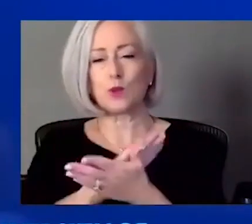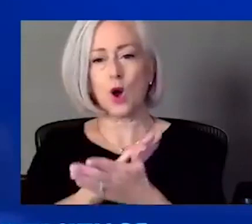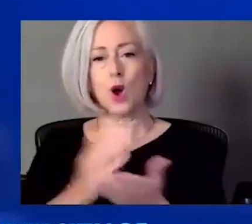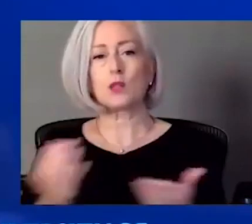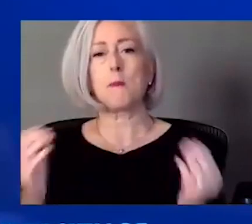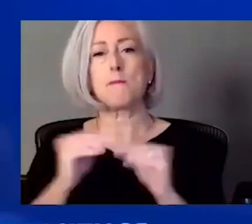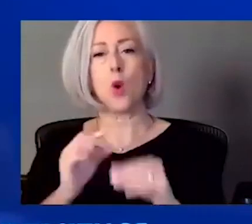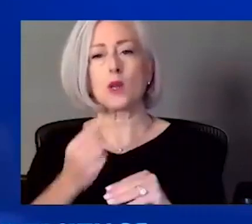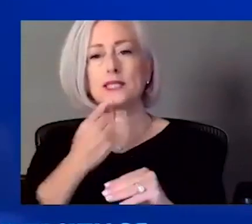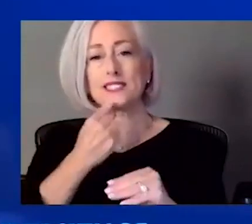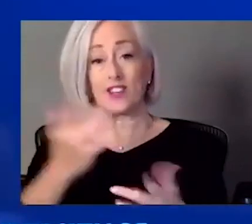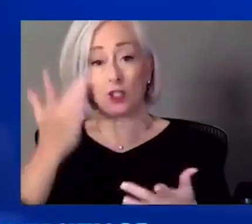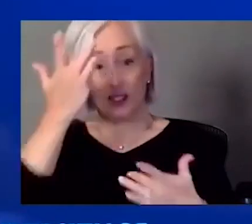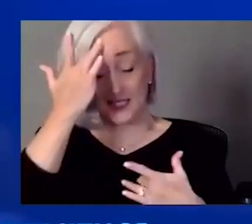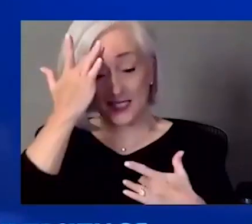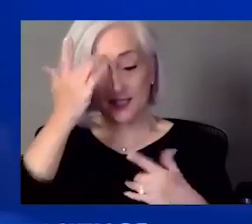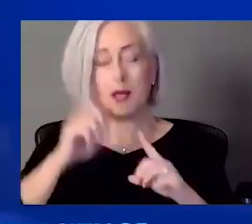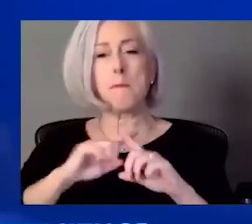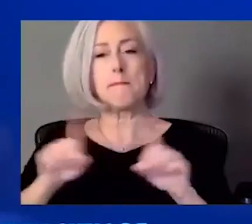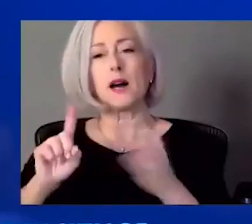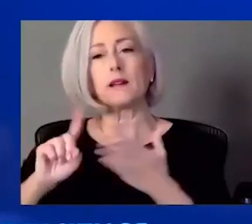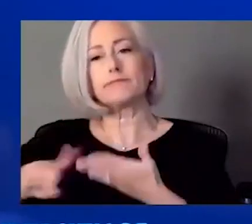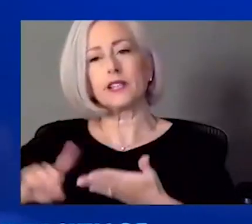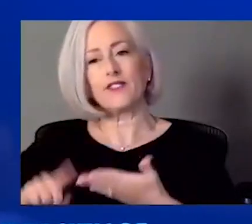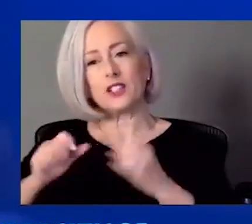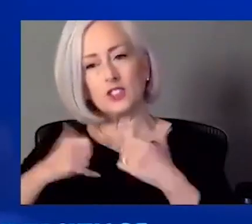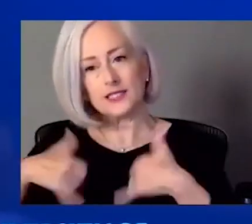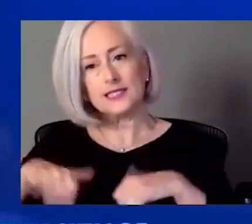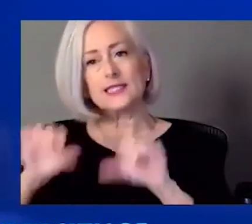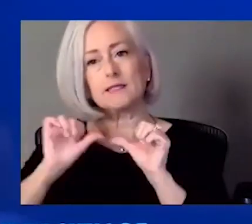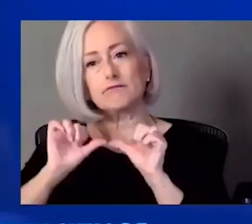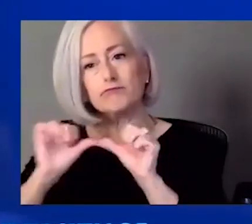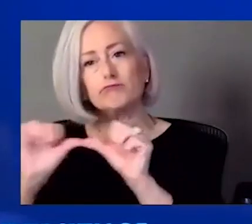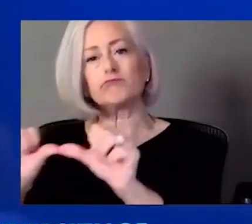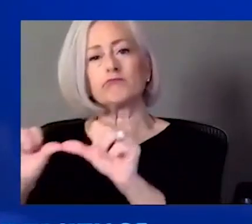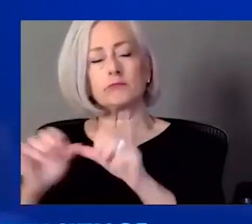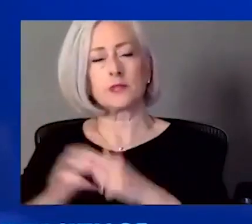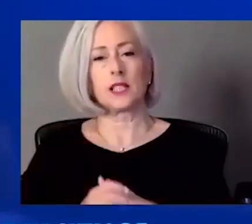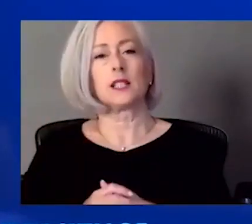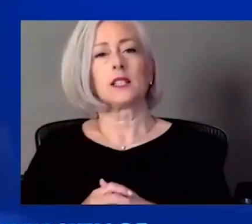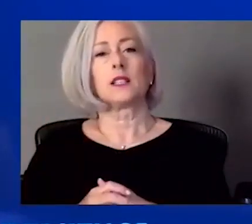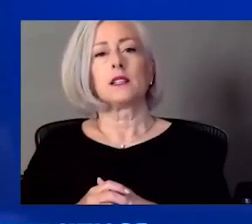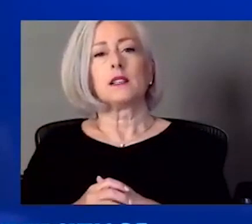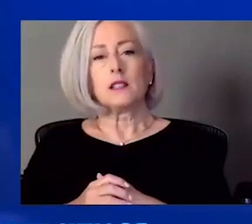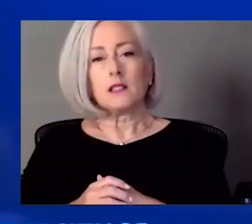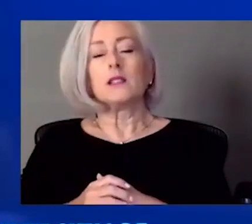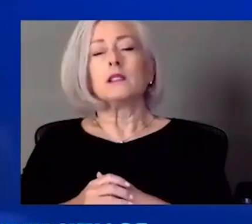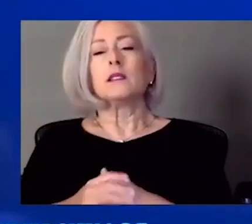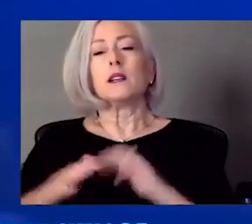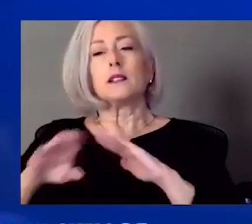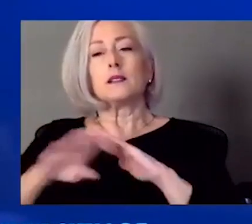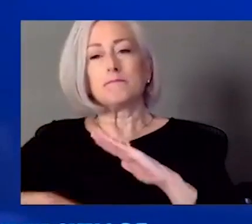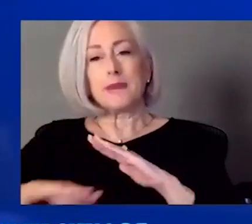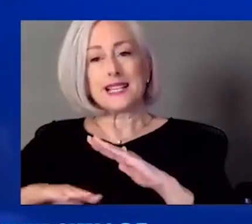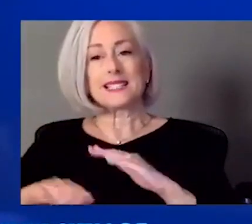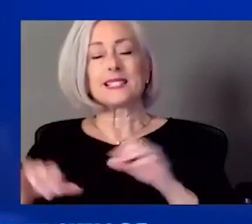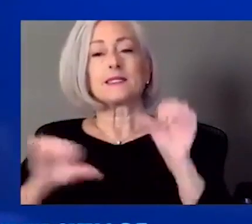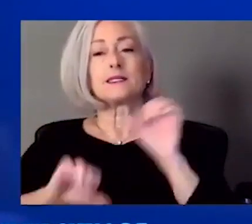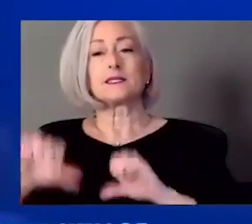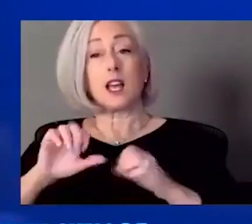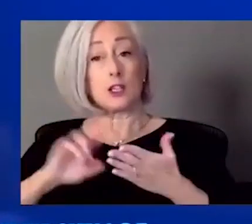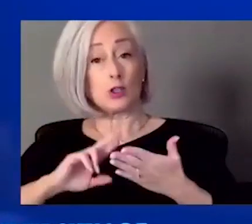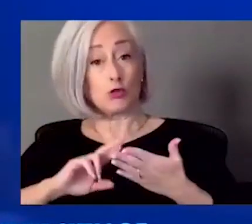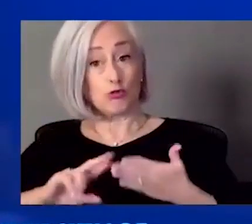are right now ongoing basic, uh, uh, benchtop research, basic science research, but also clinical